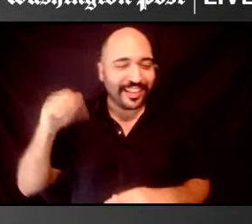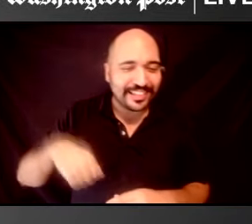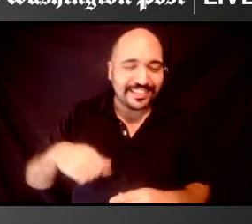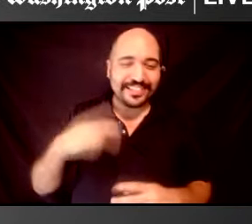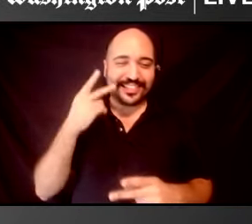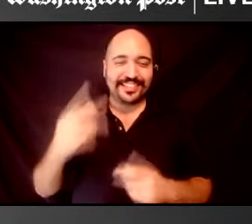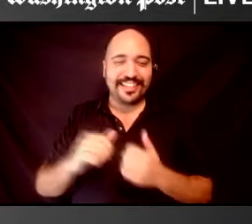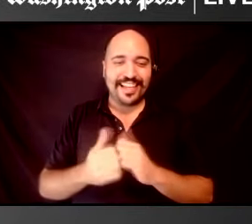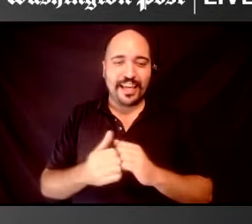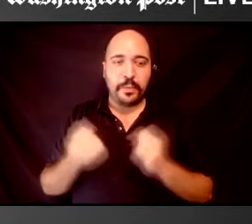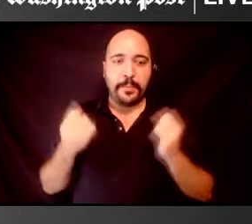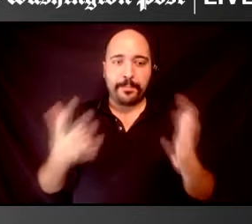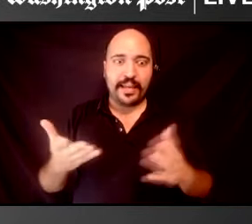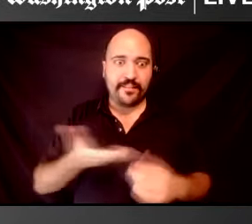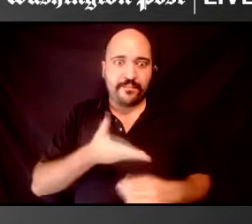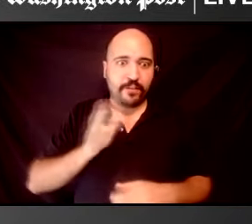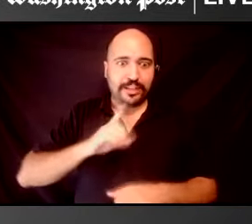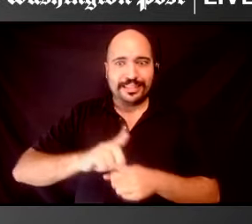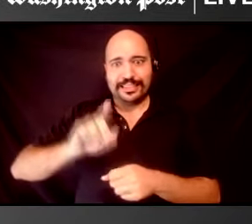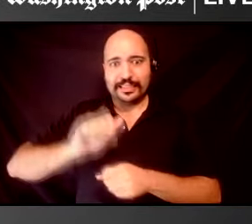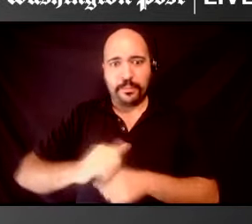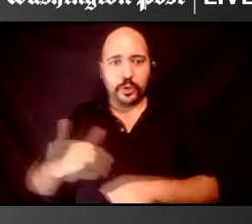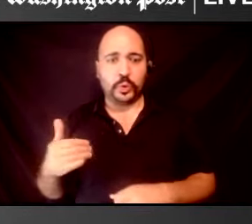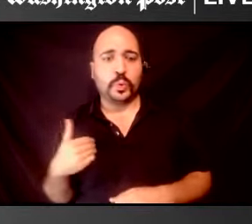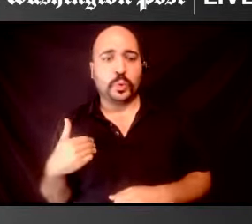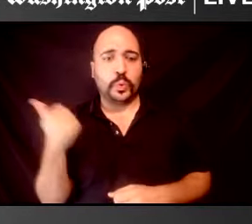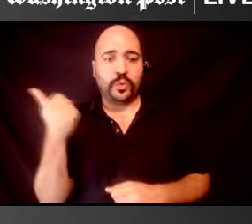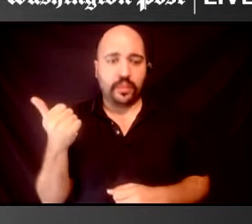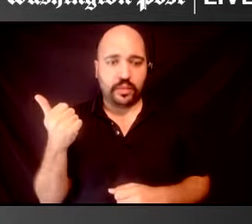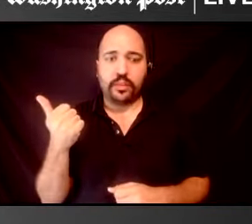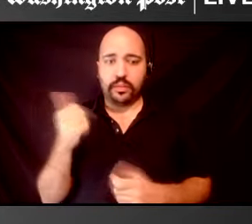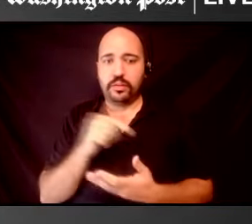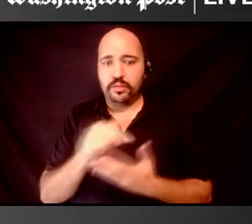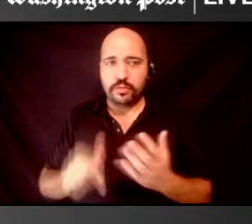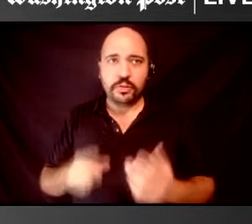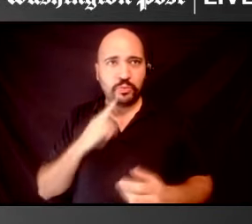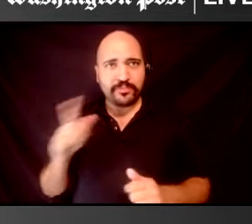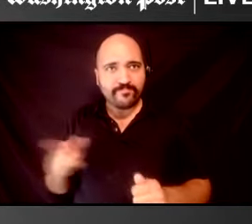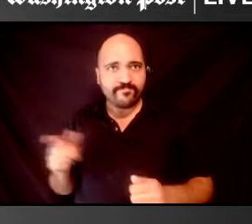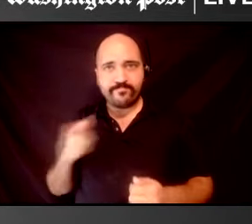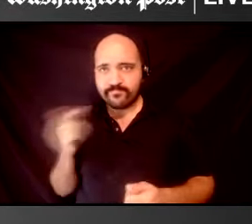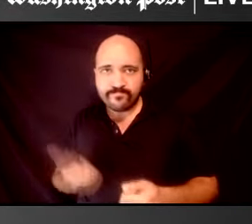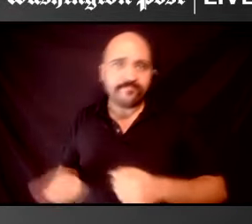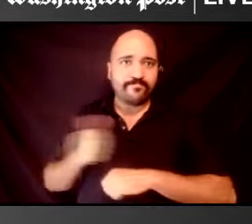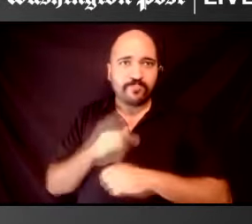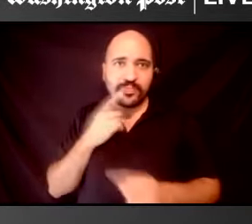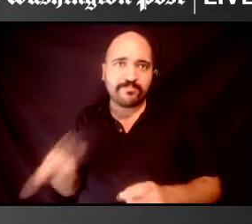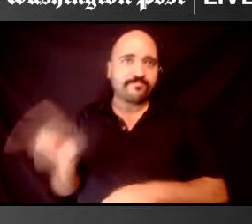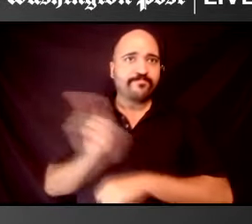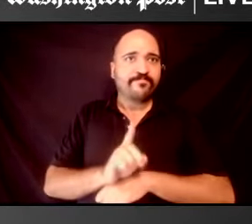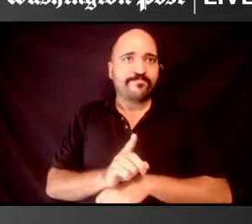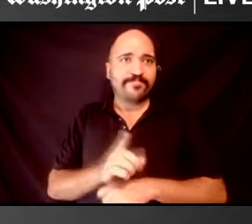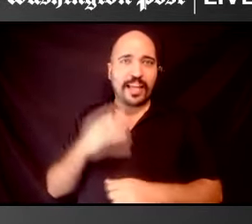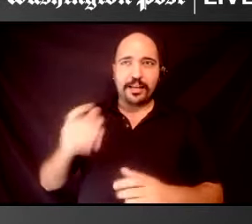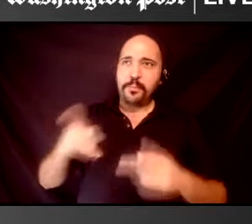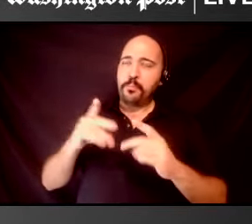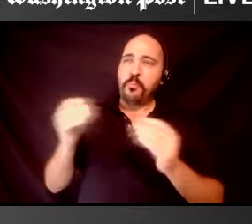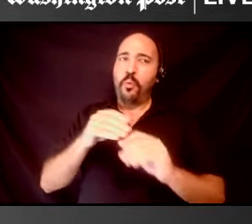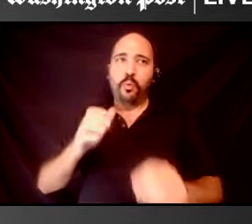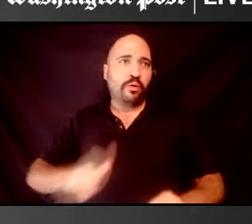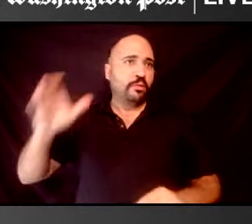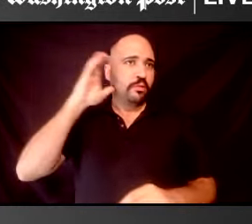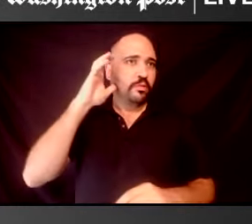so many of our disabled youth, um, are stepping up and being heard more and more. So I do, I do feel